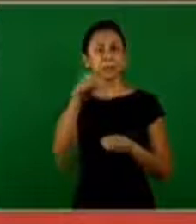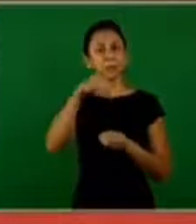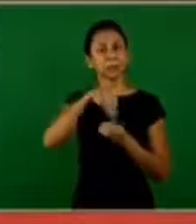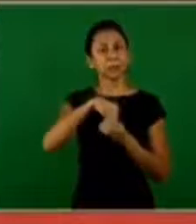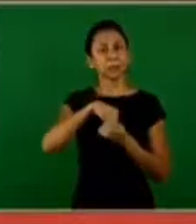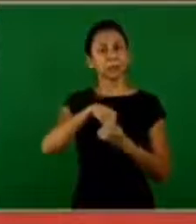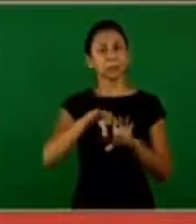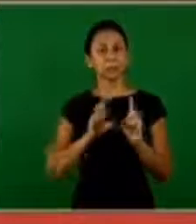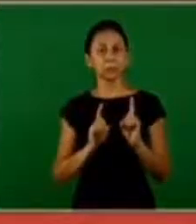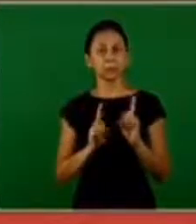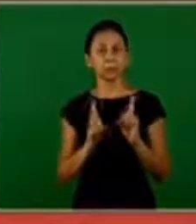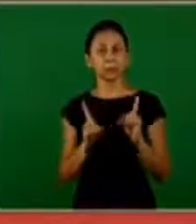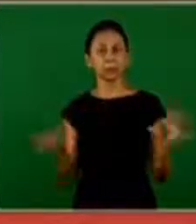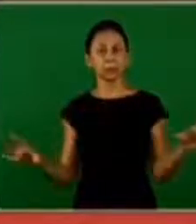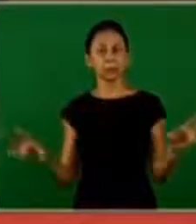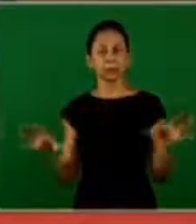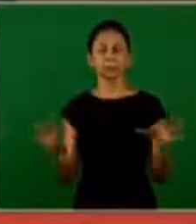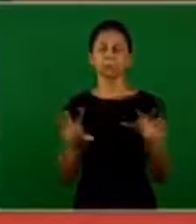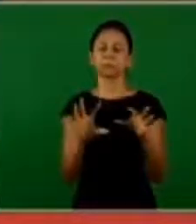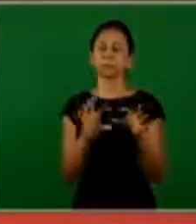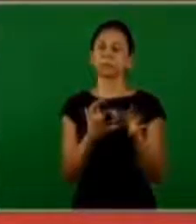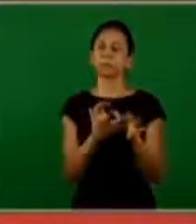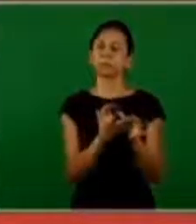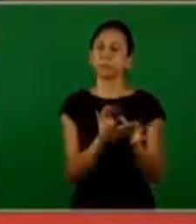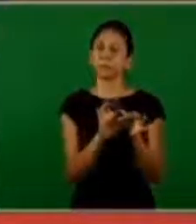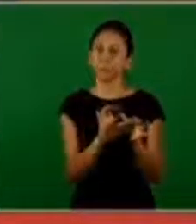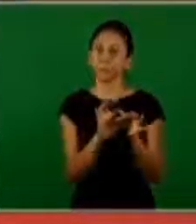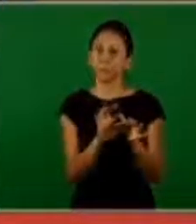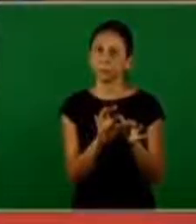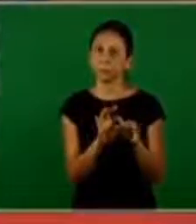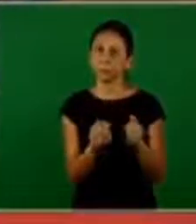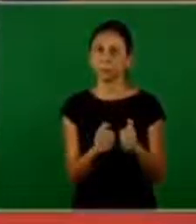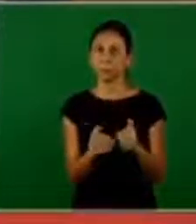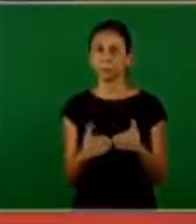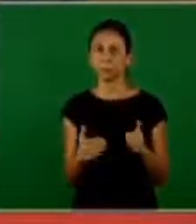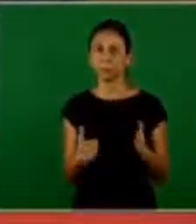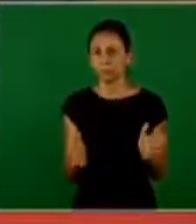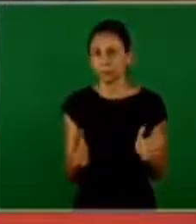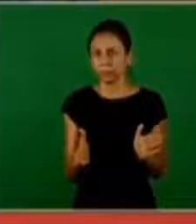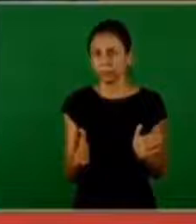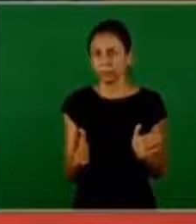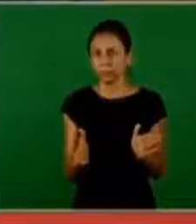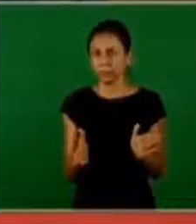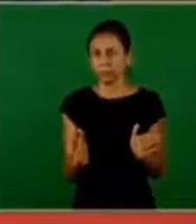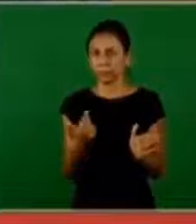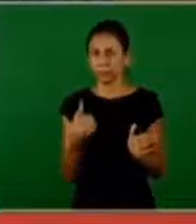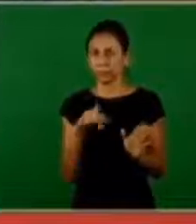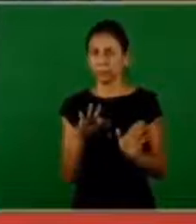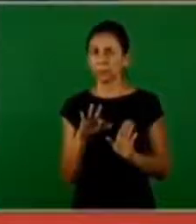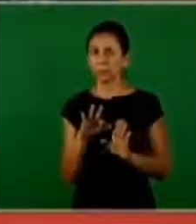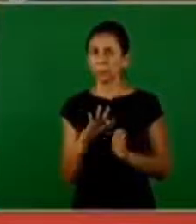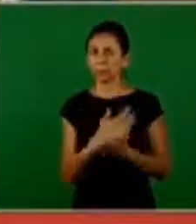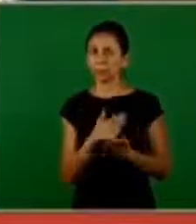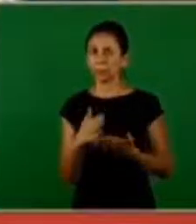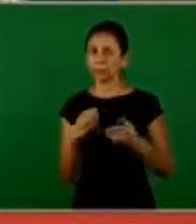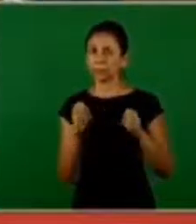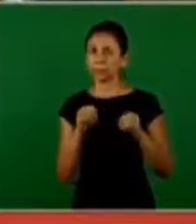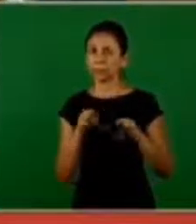soon, because it's inside of the doctrine. Initially, we're going to speak about doctrine.